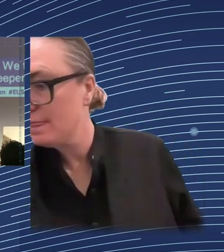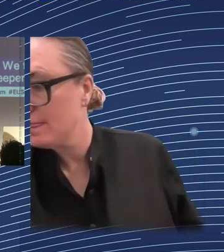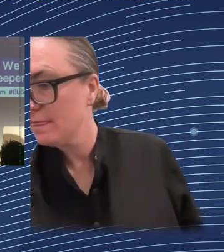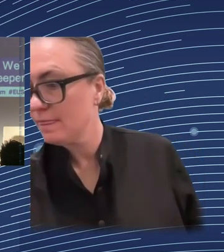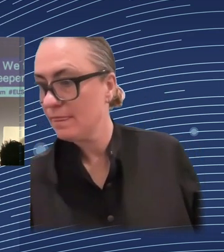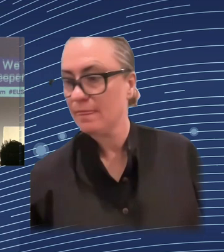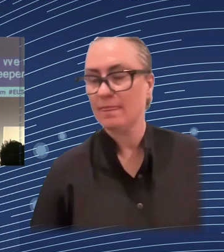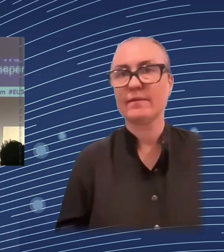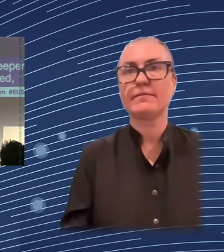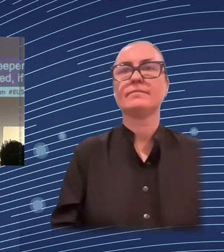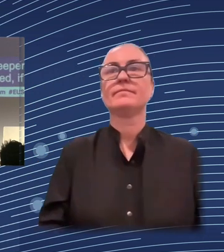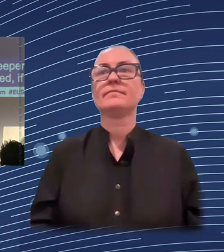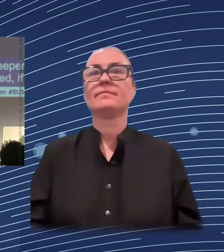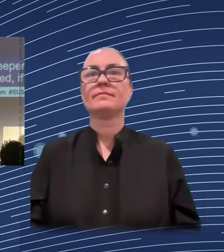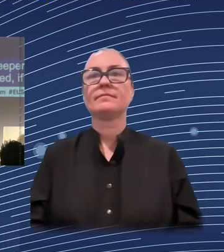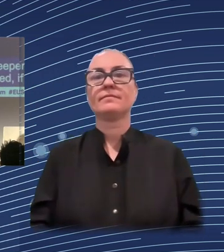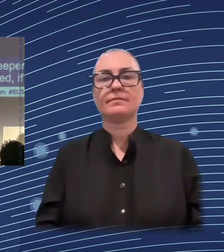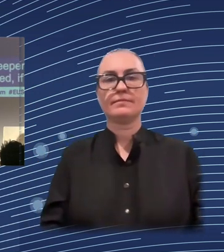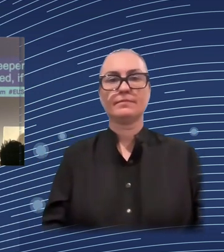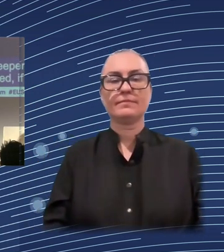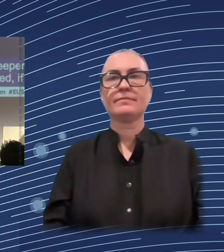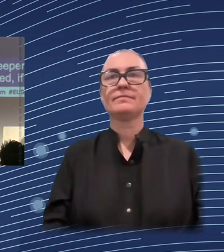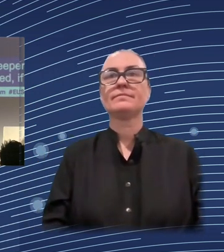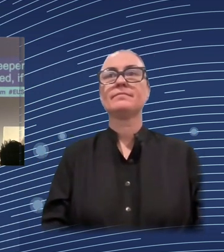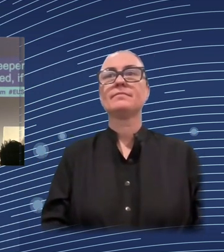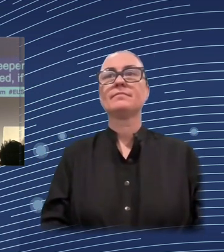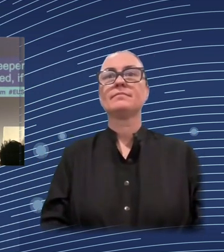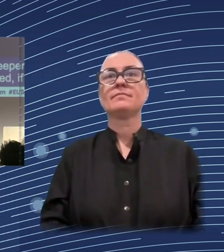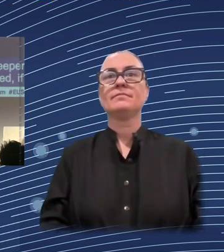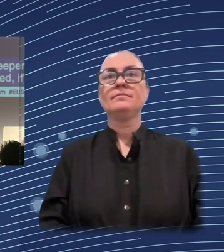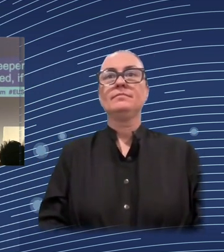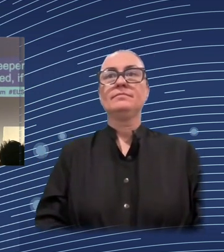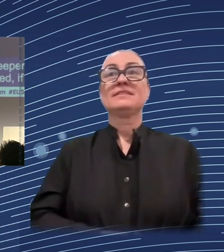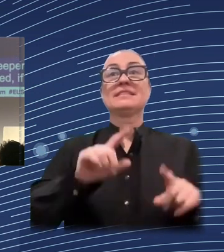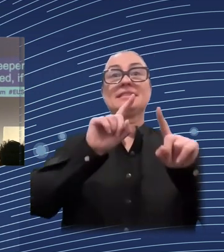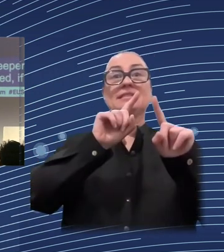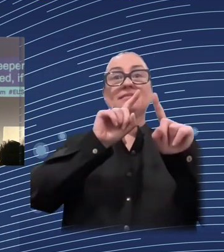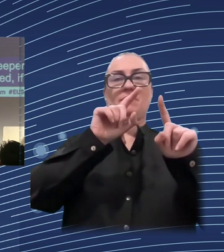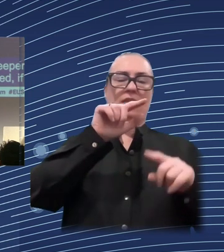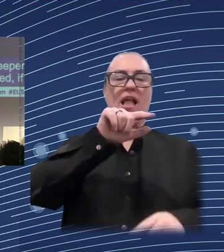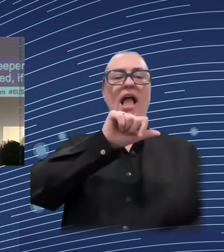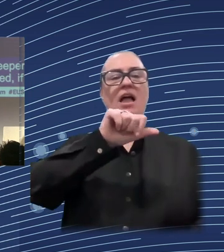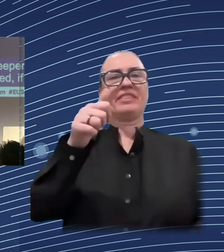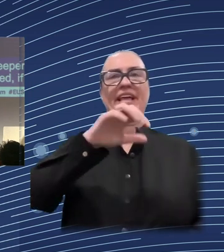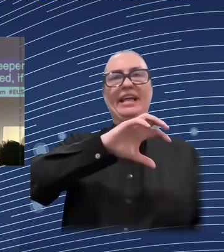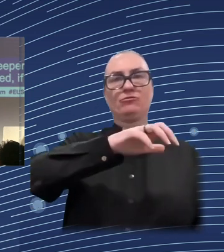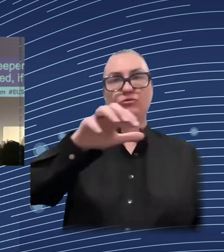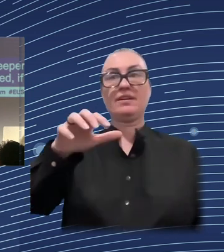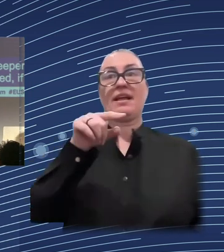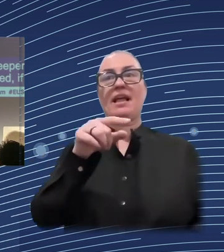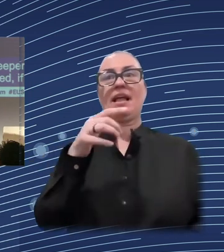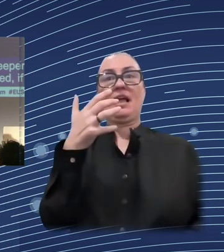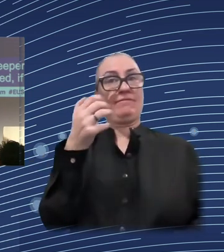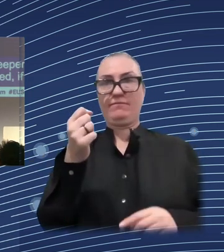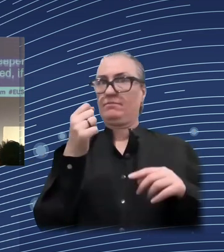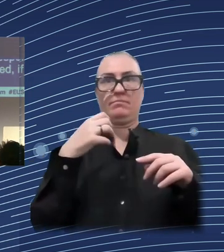the yellow bars now, this is the change in the Gini index on a different income concept. So of market income, which is pre-tax and transfer